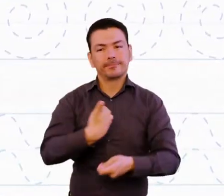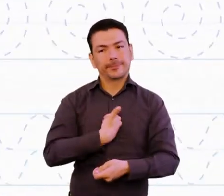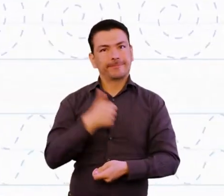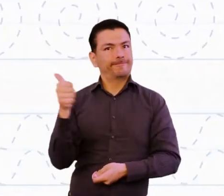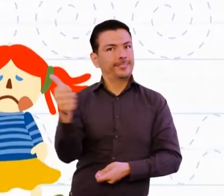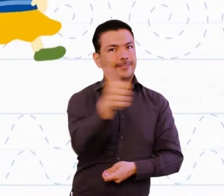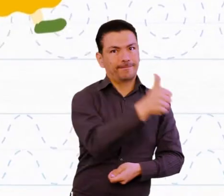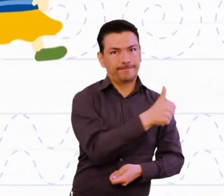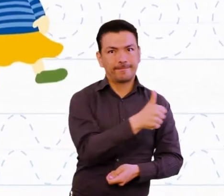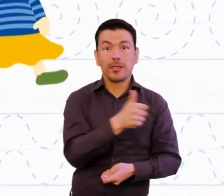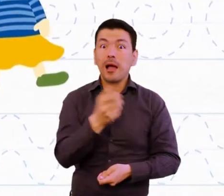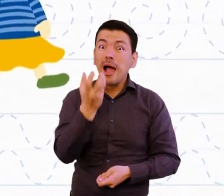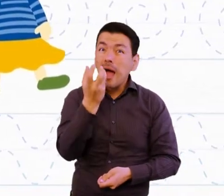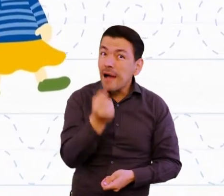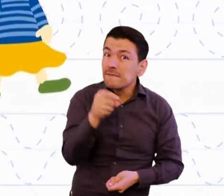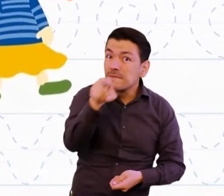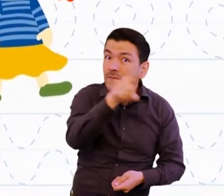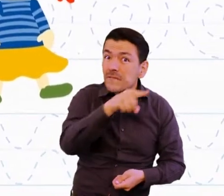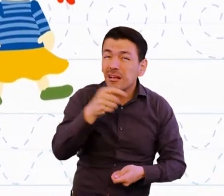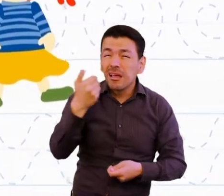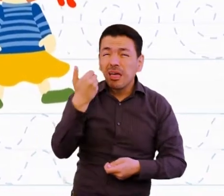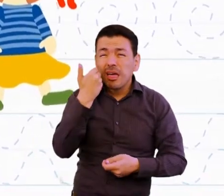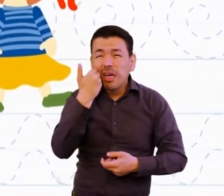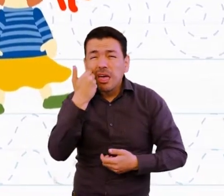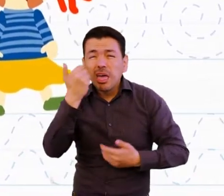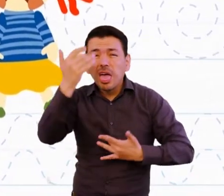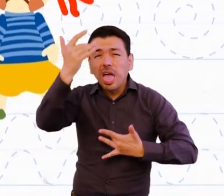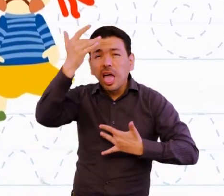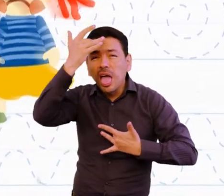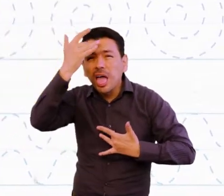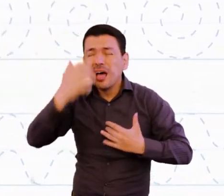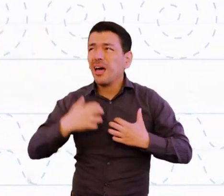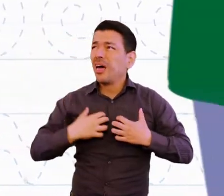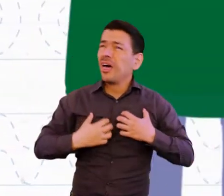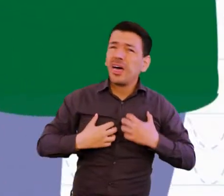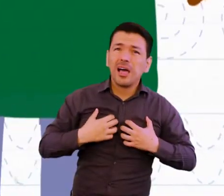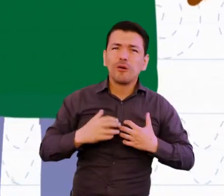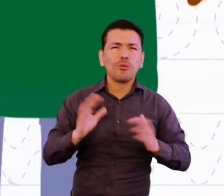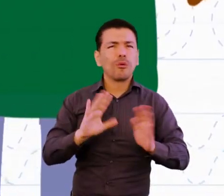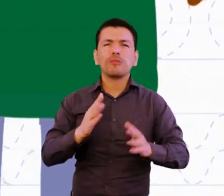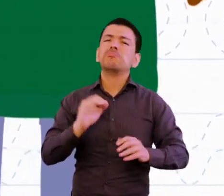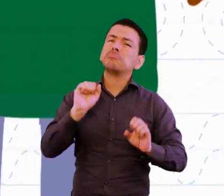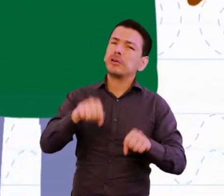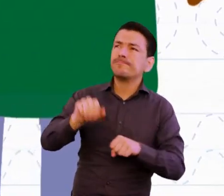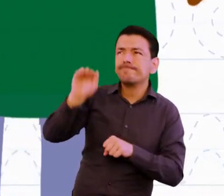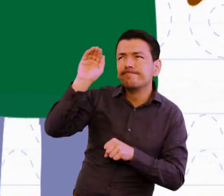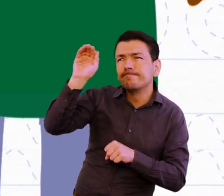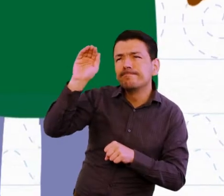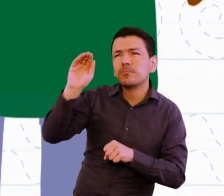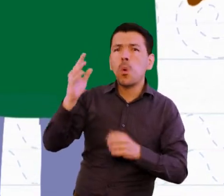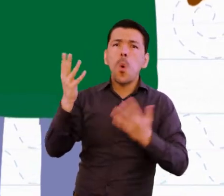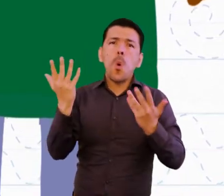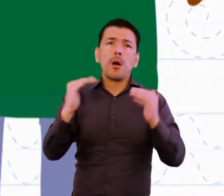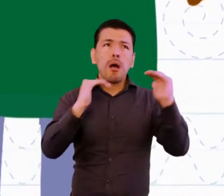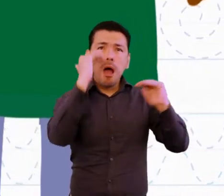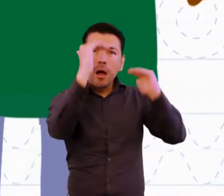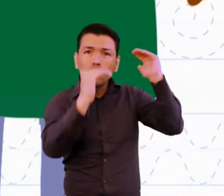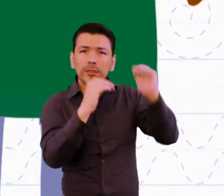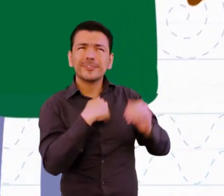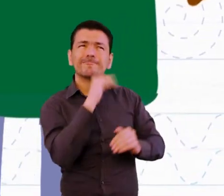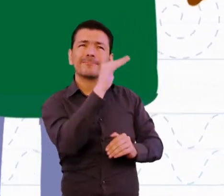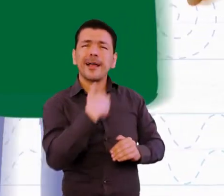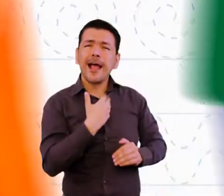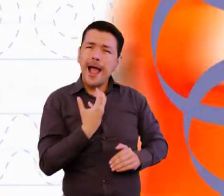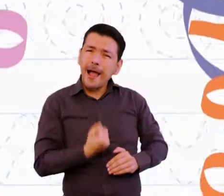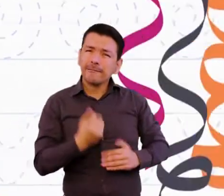remember if you don't feel well don't panic just tell a teacher or an adult right away